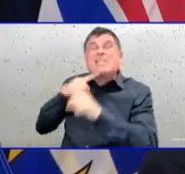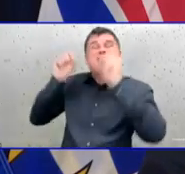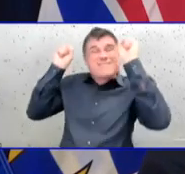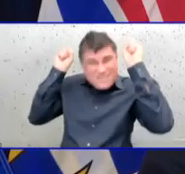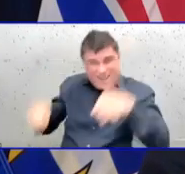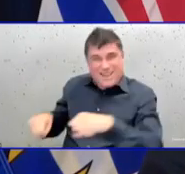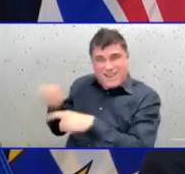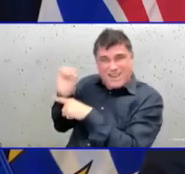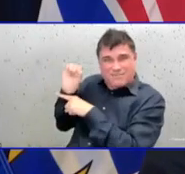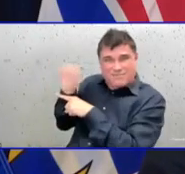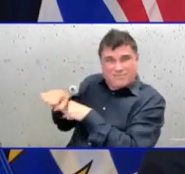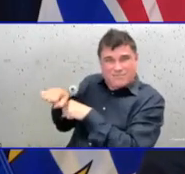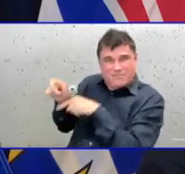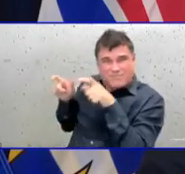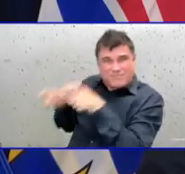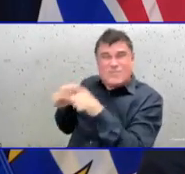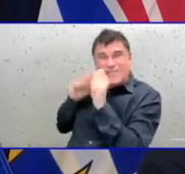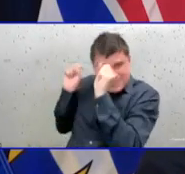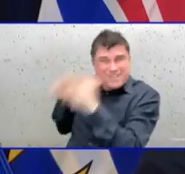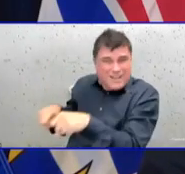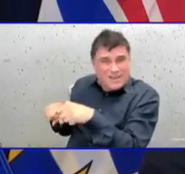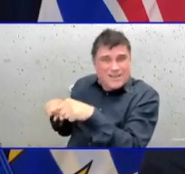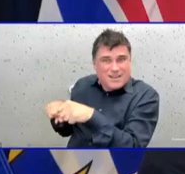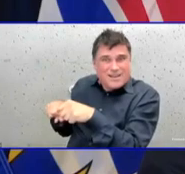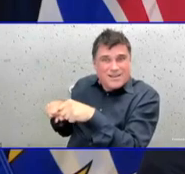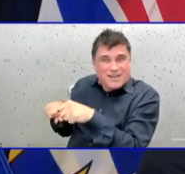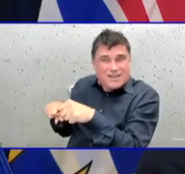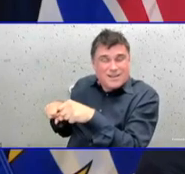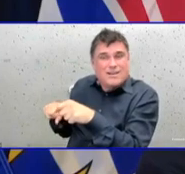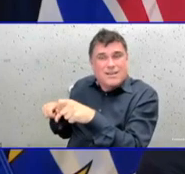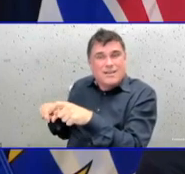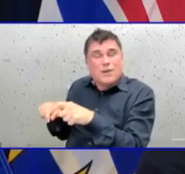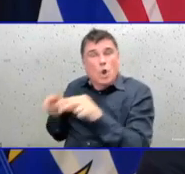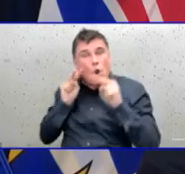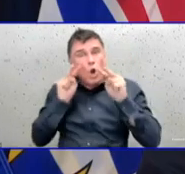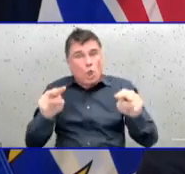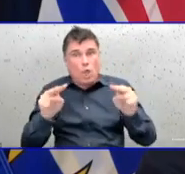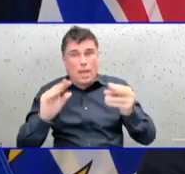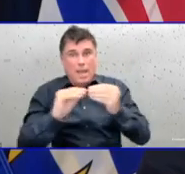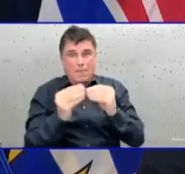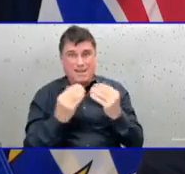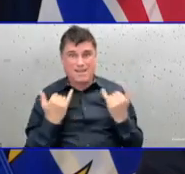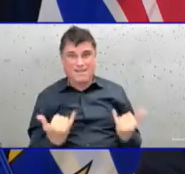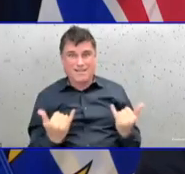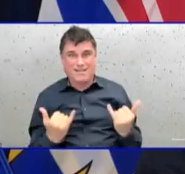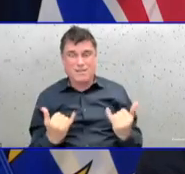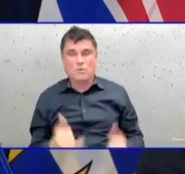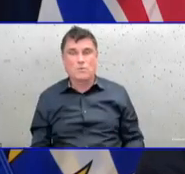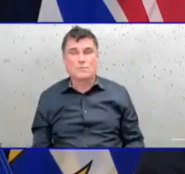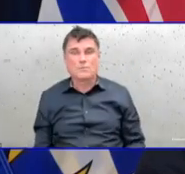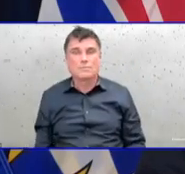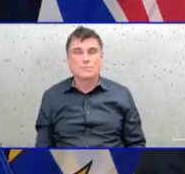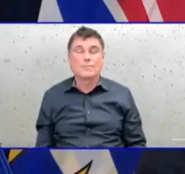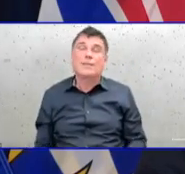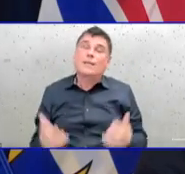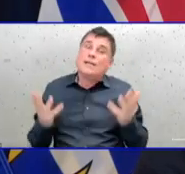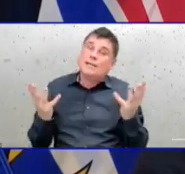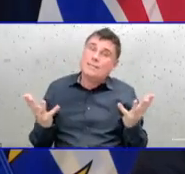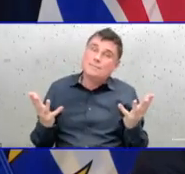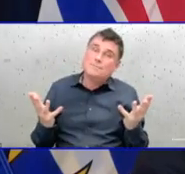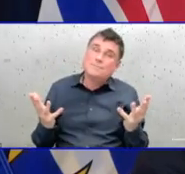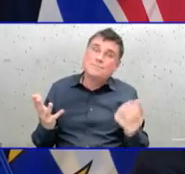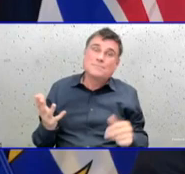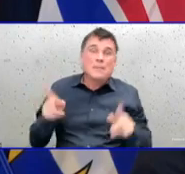people involved who did not get vaccinated or in a community far from home getting assistance in breathing.